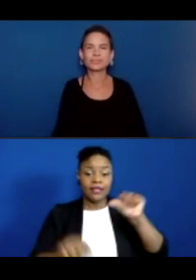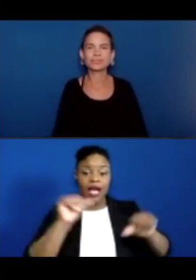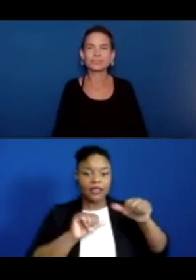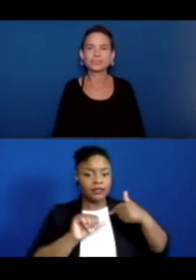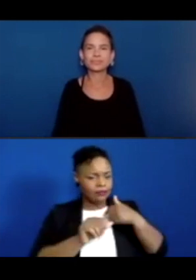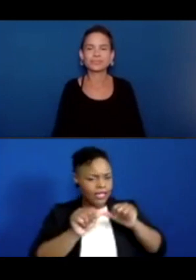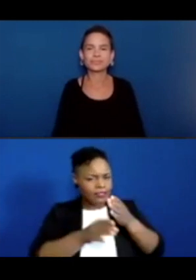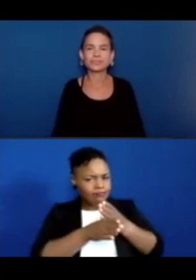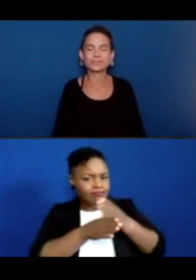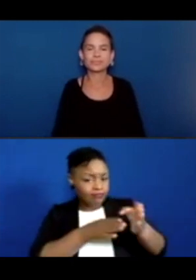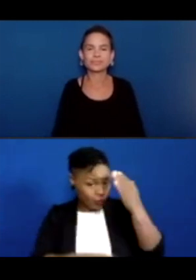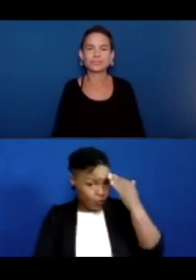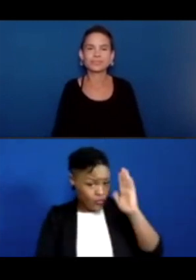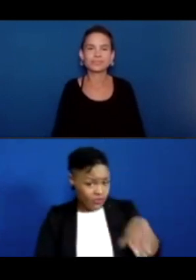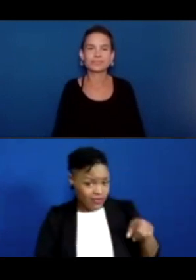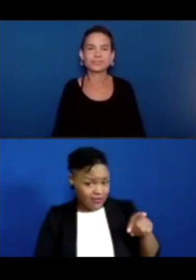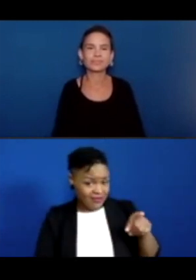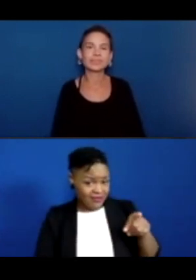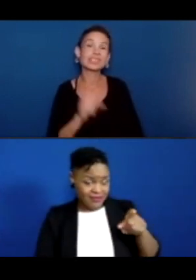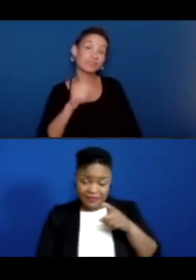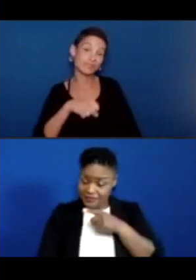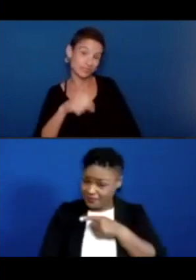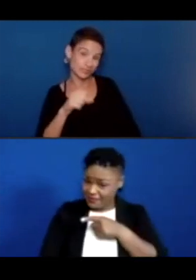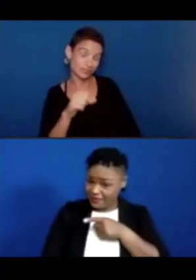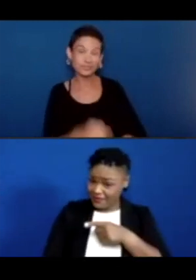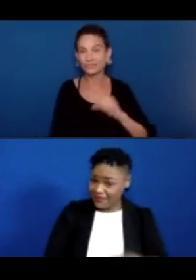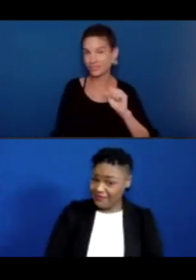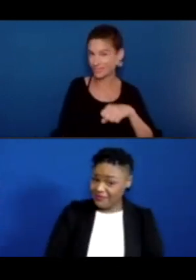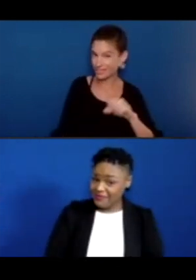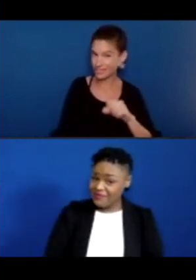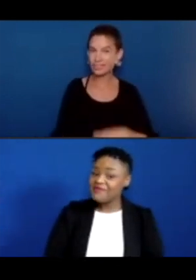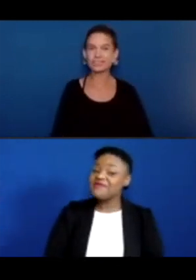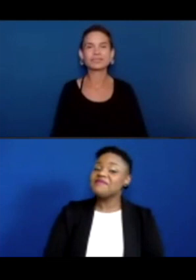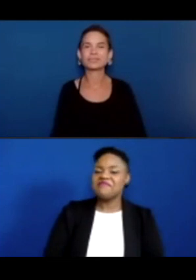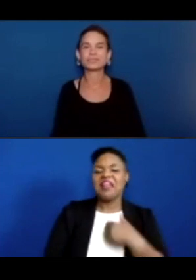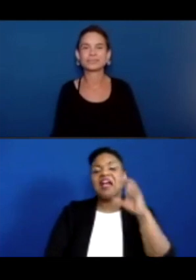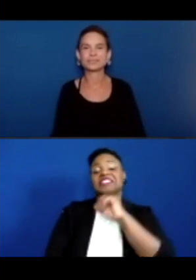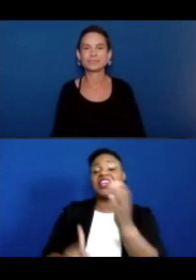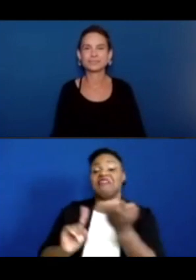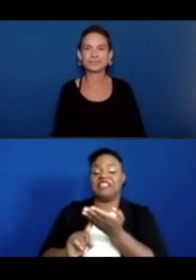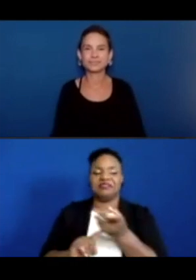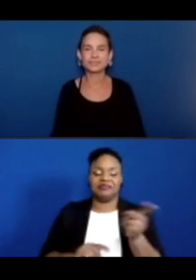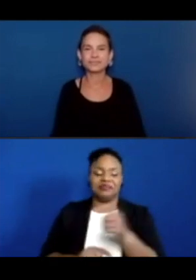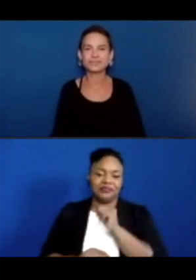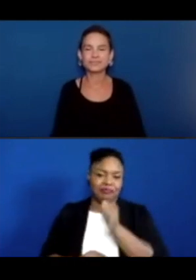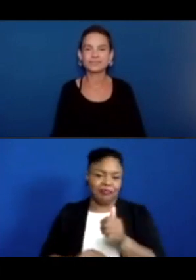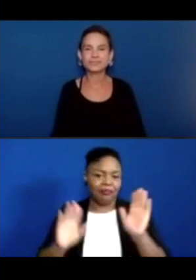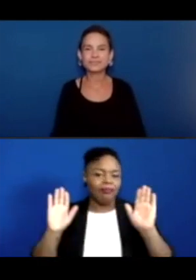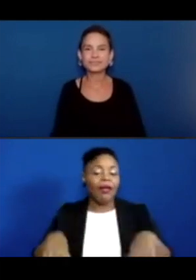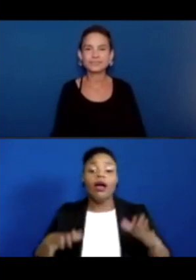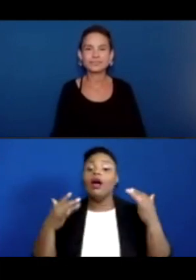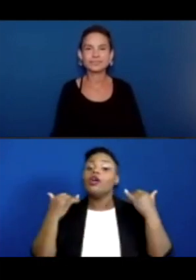as convincing. Okay. So today we're going to be doing an experiment called How Hot Is It? And it's going to be kind of using your senses,